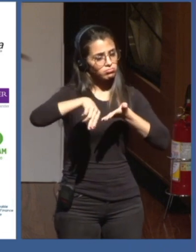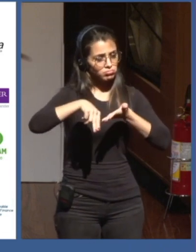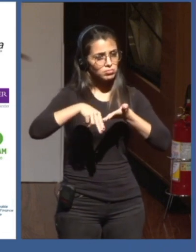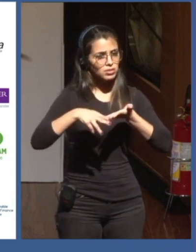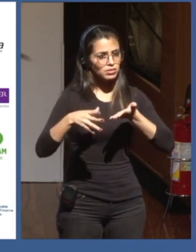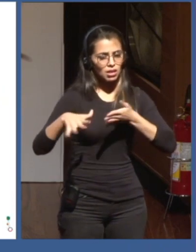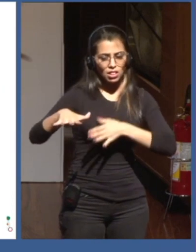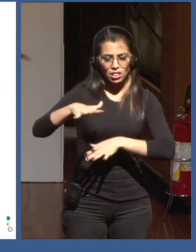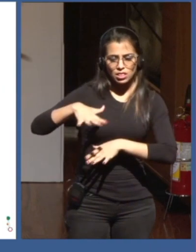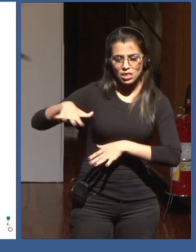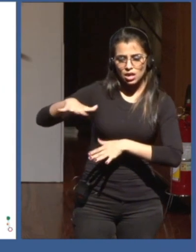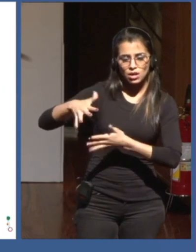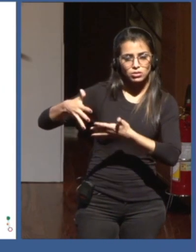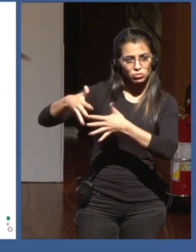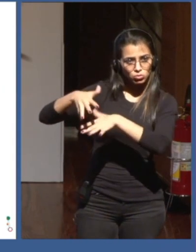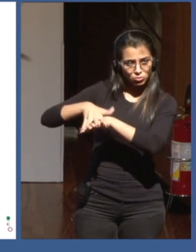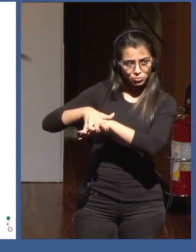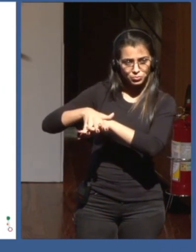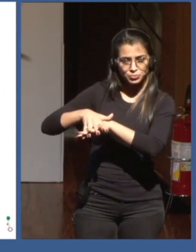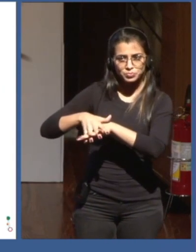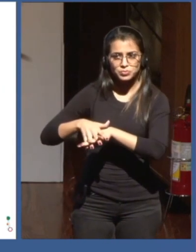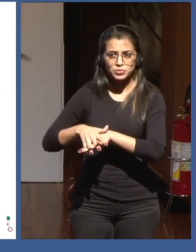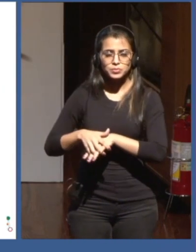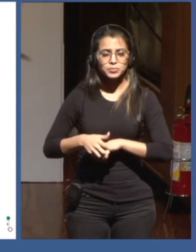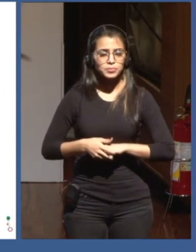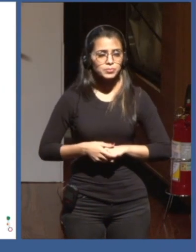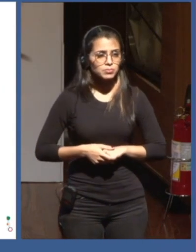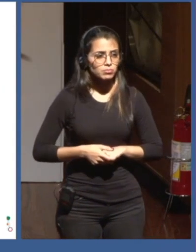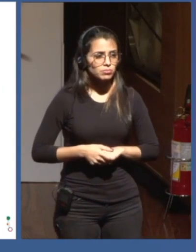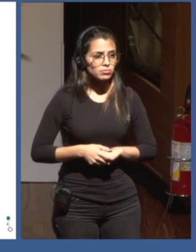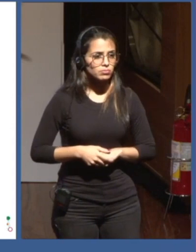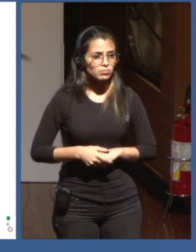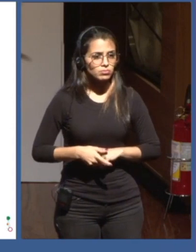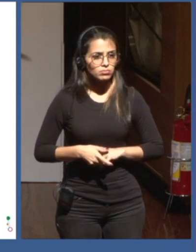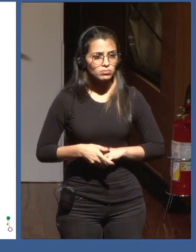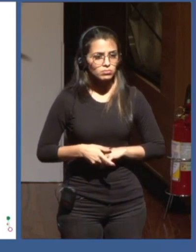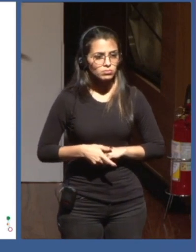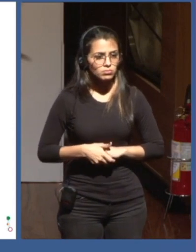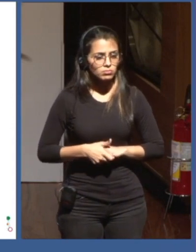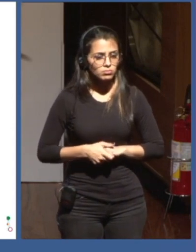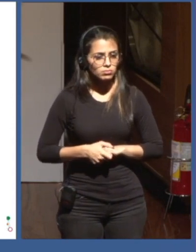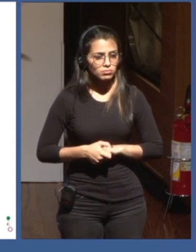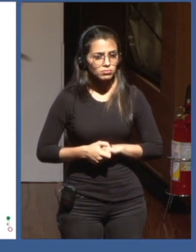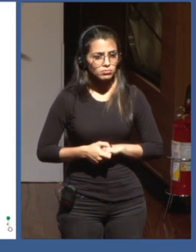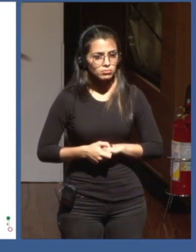with CITIC. So, last word. Last slide.